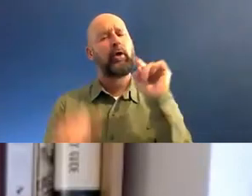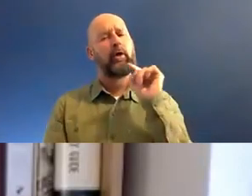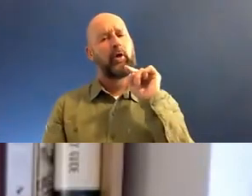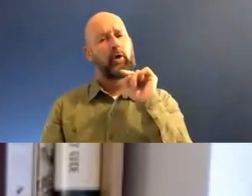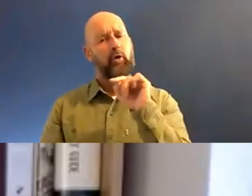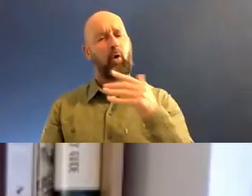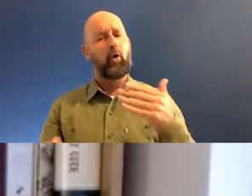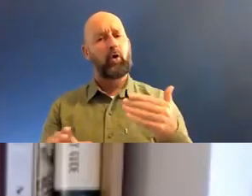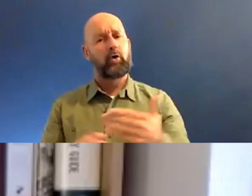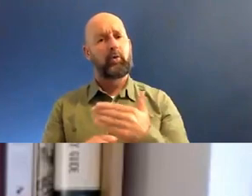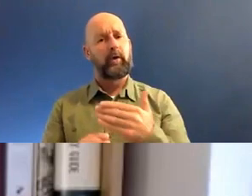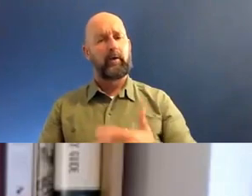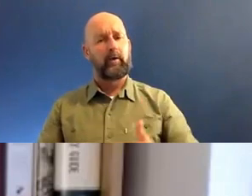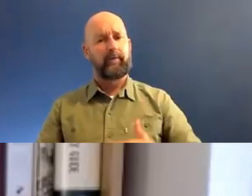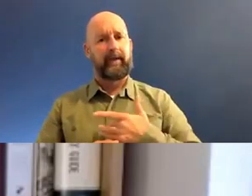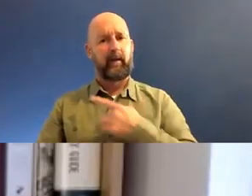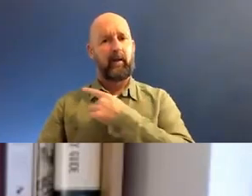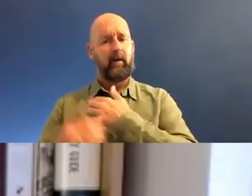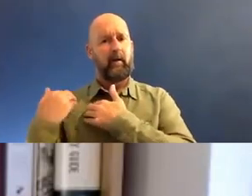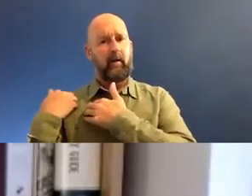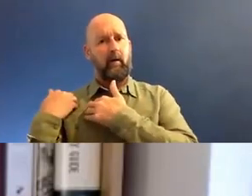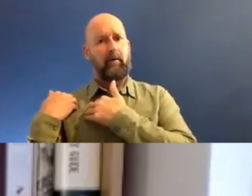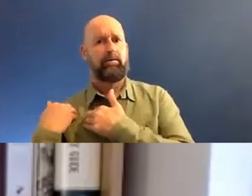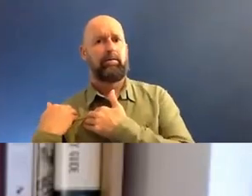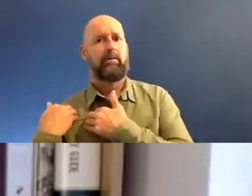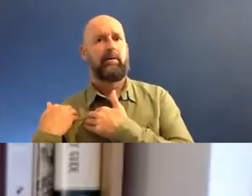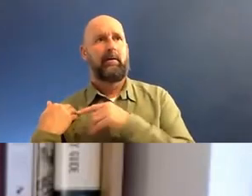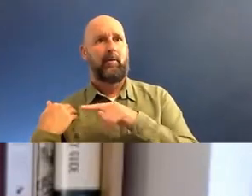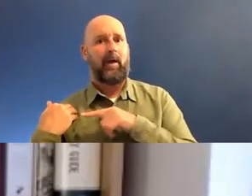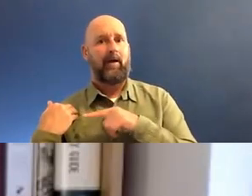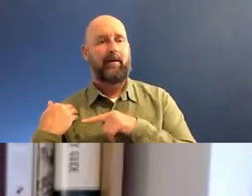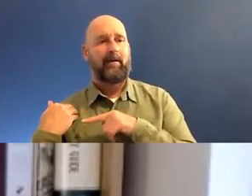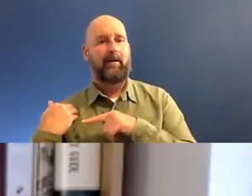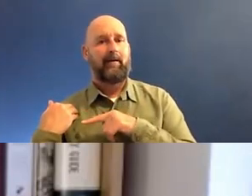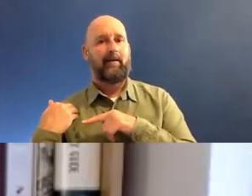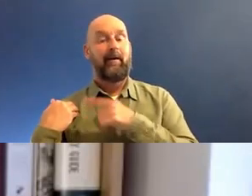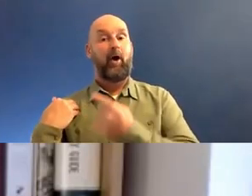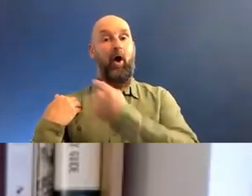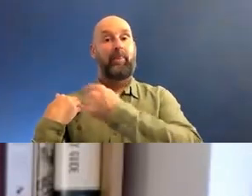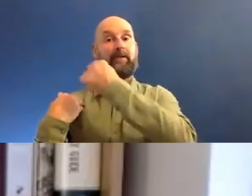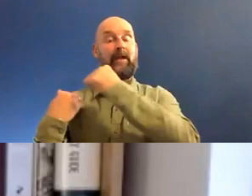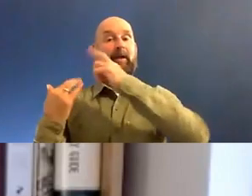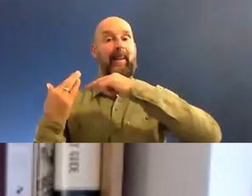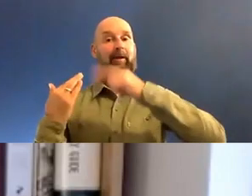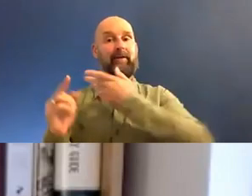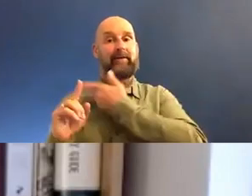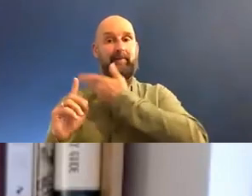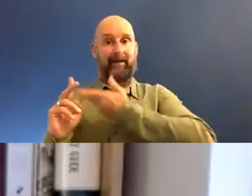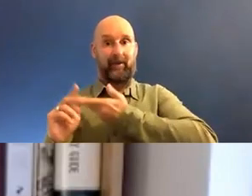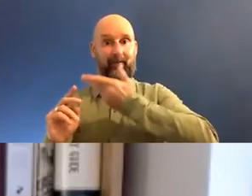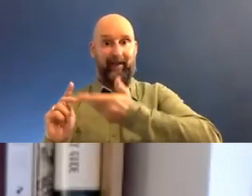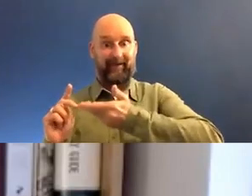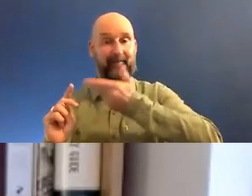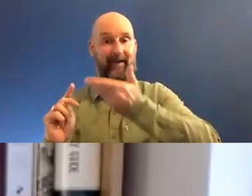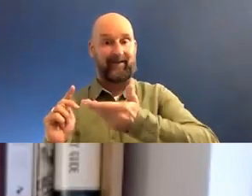career, you will have felt this as a great weight on you, perhaps, because you were following on from so many other calligraphers and because there was such a,